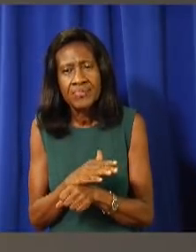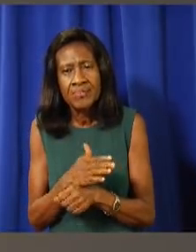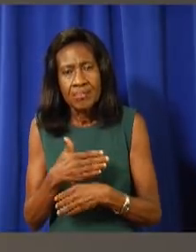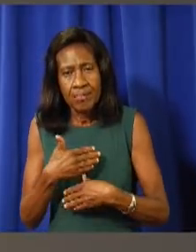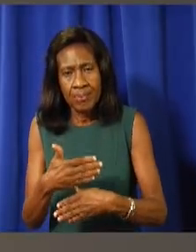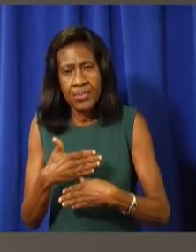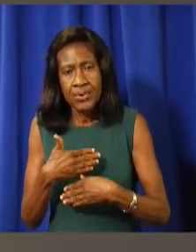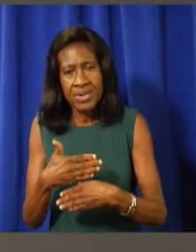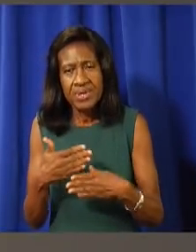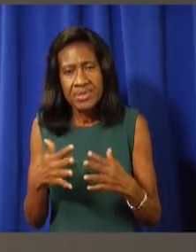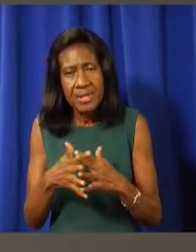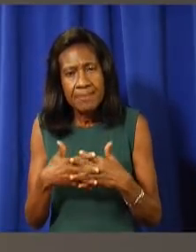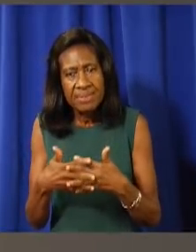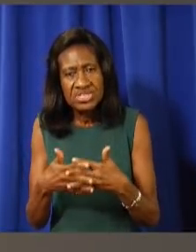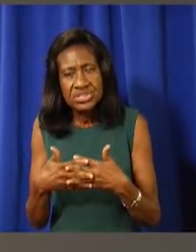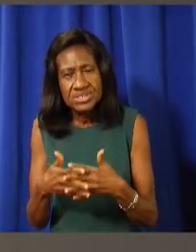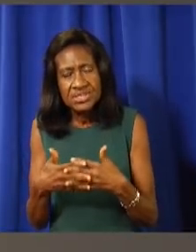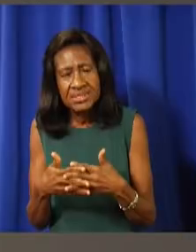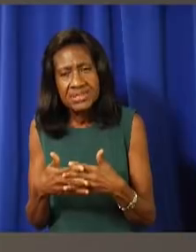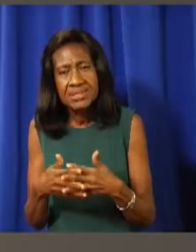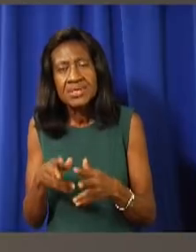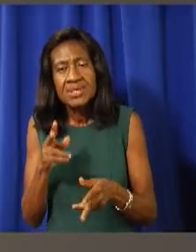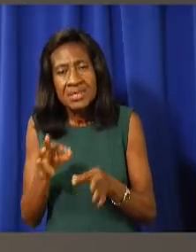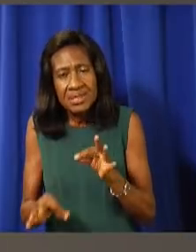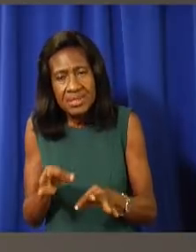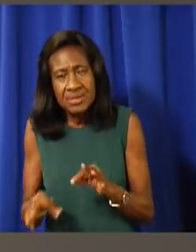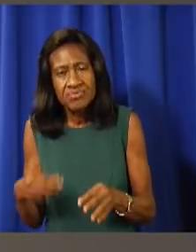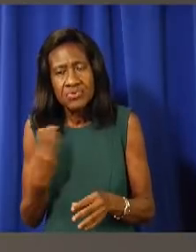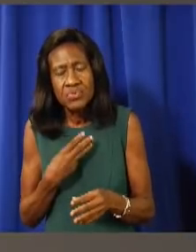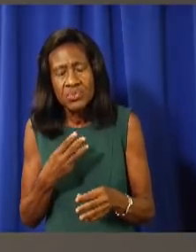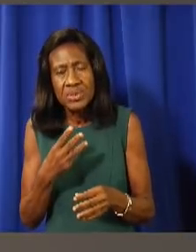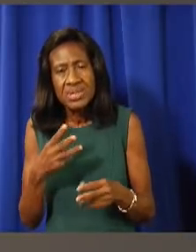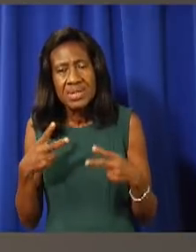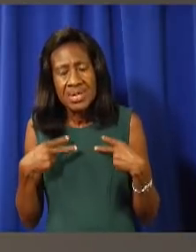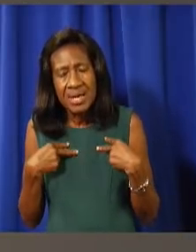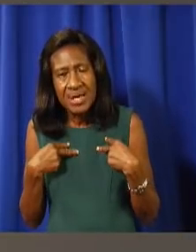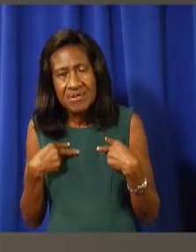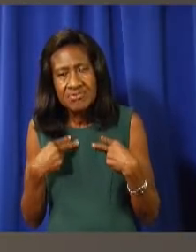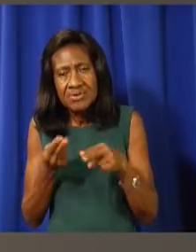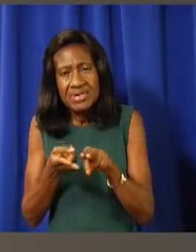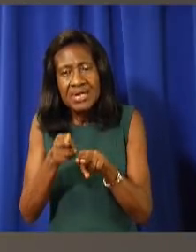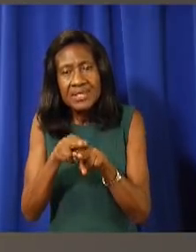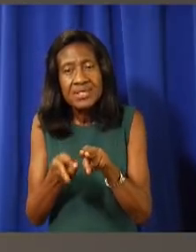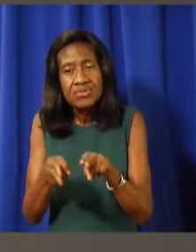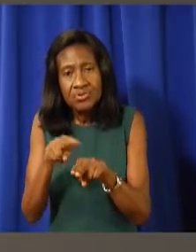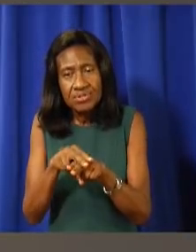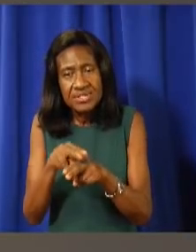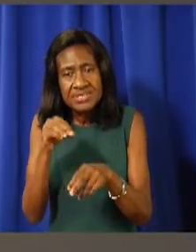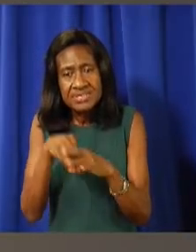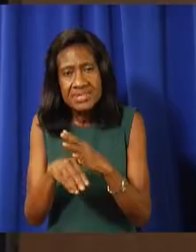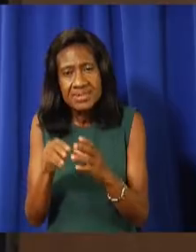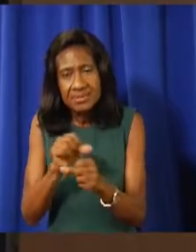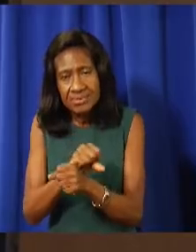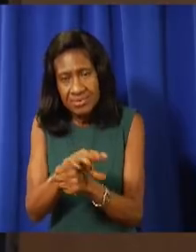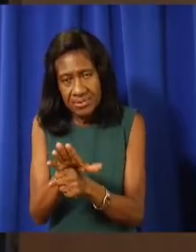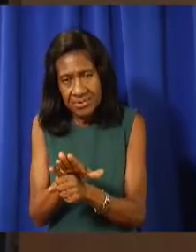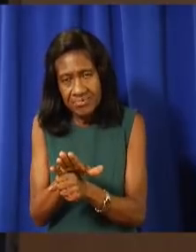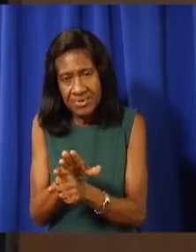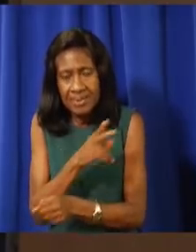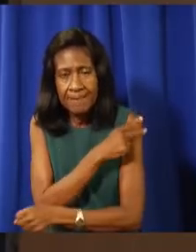we see an increase in cases? I think the Minister actually mentioned, but we do, we are